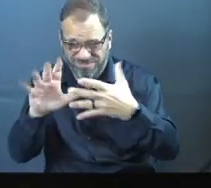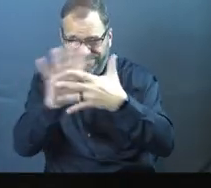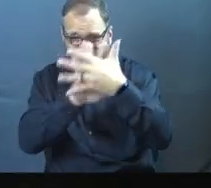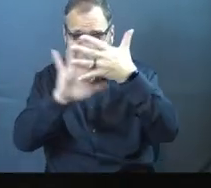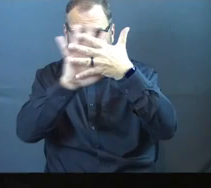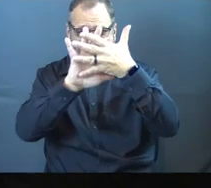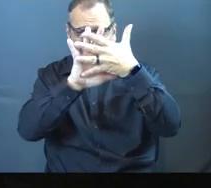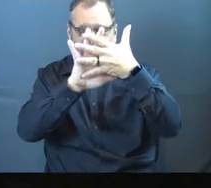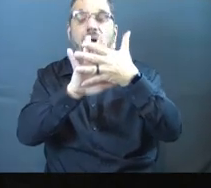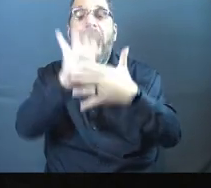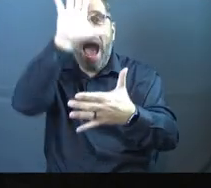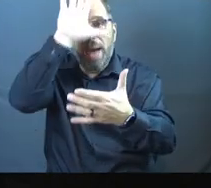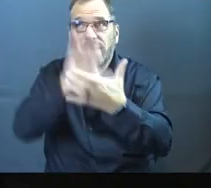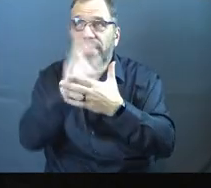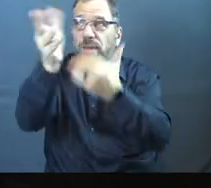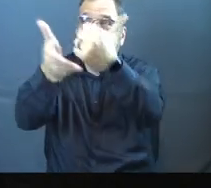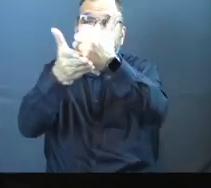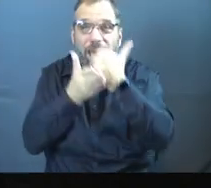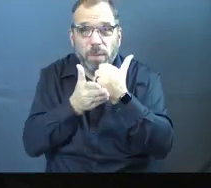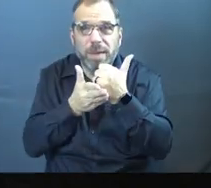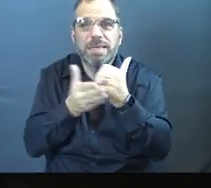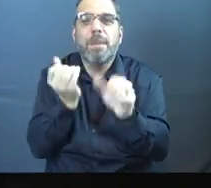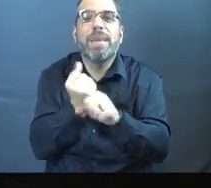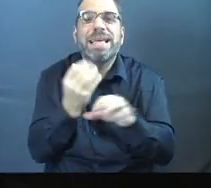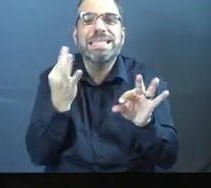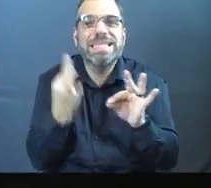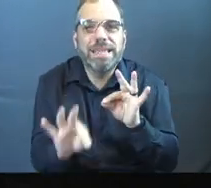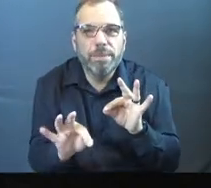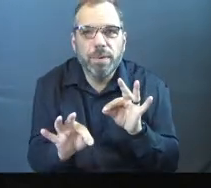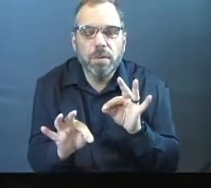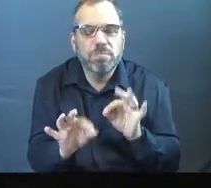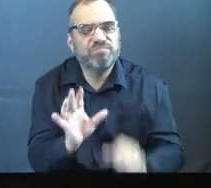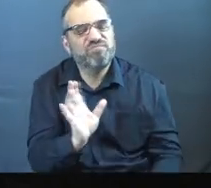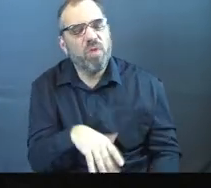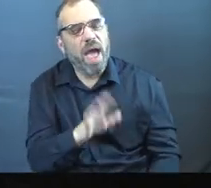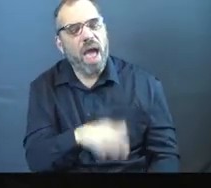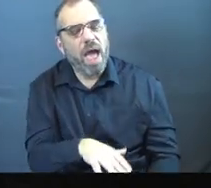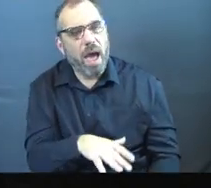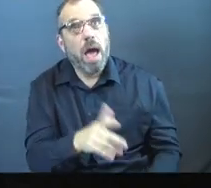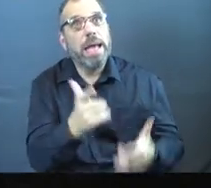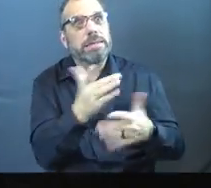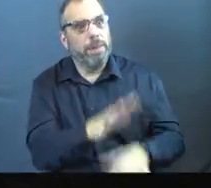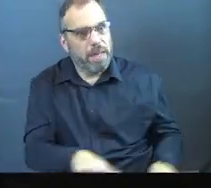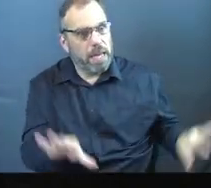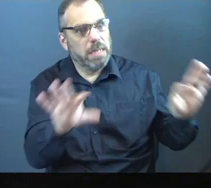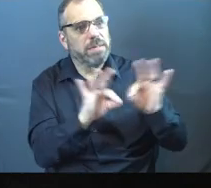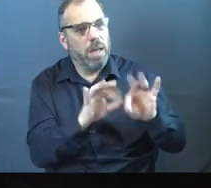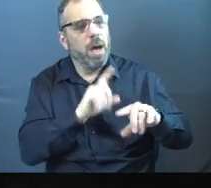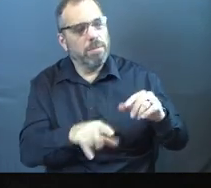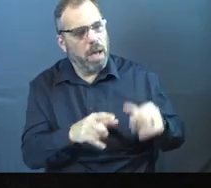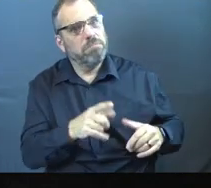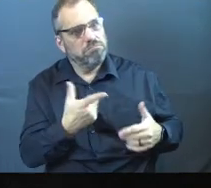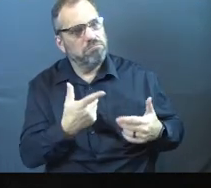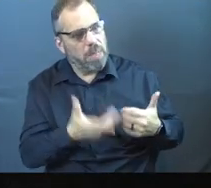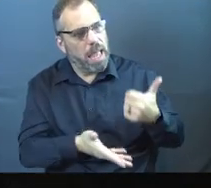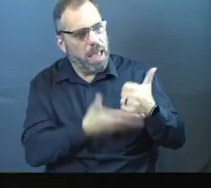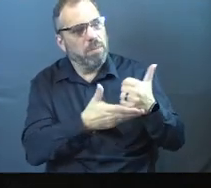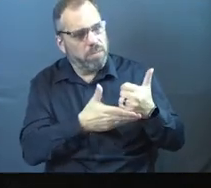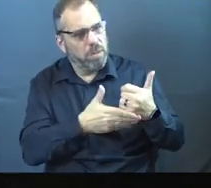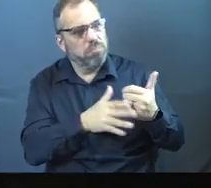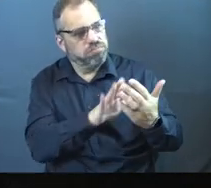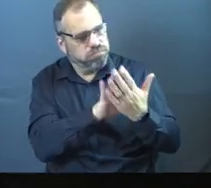sense. I believe God wants to help us and simplify things for us and say, hey, this is a big deal, but it's something that we can absolutely walk through